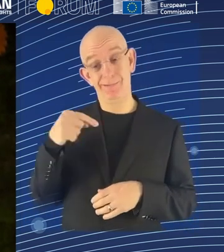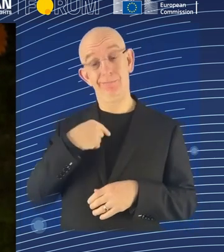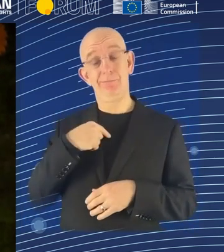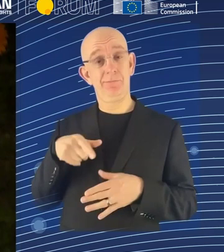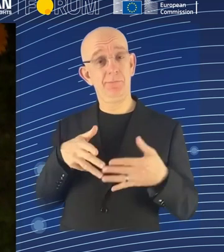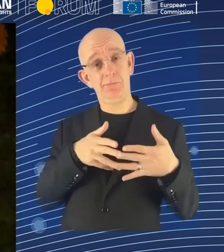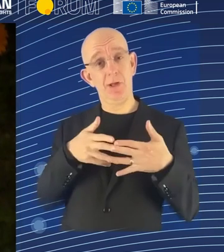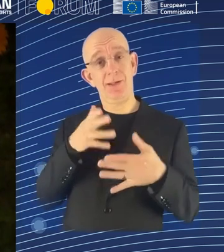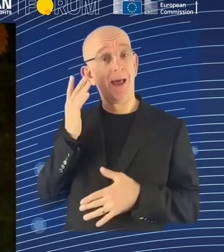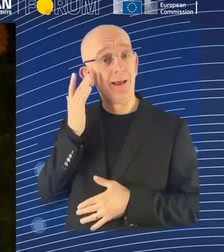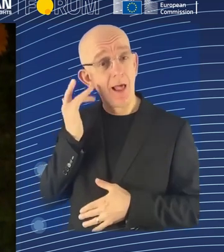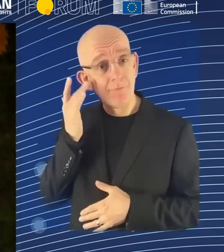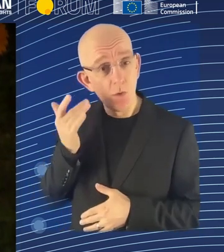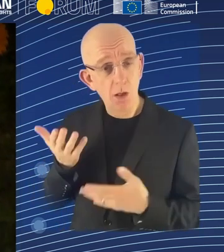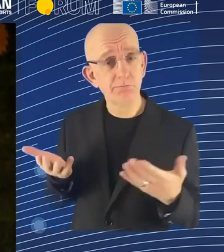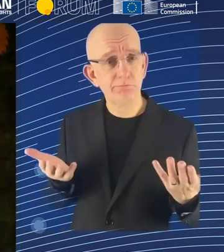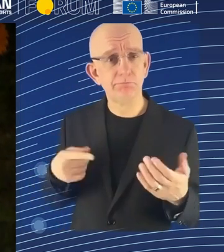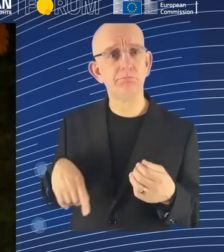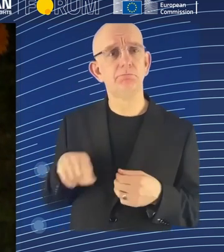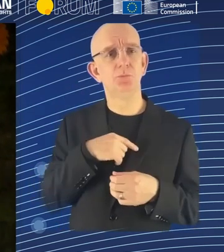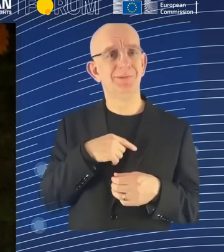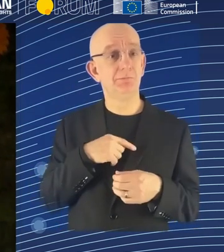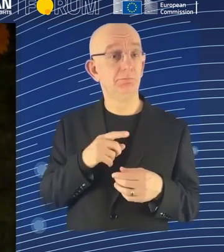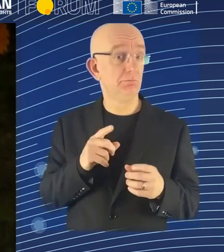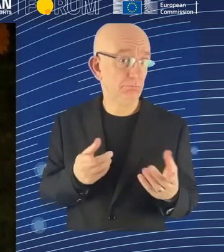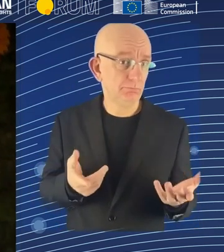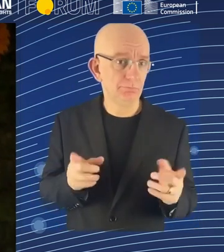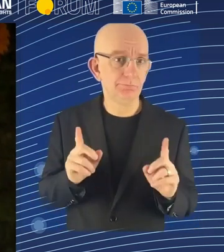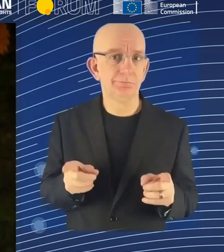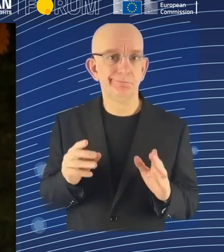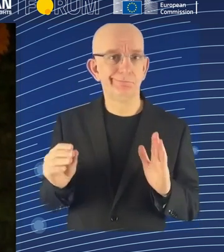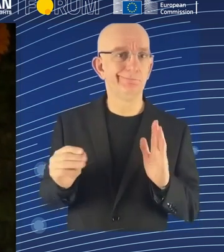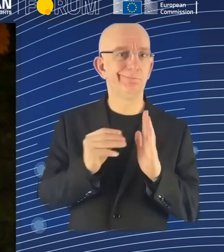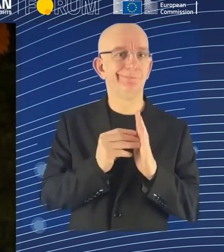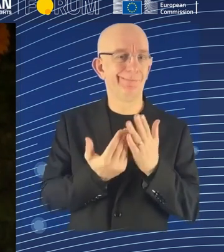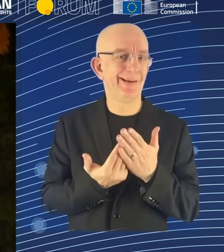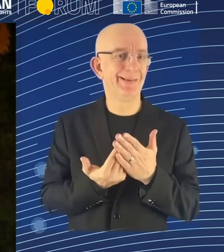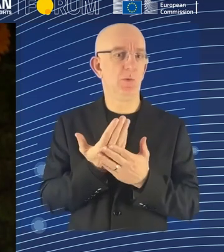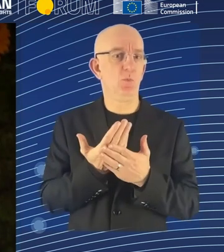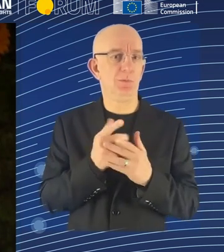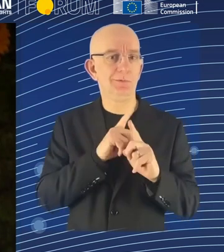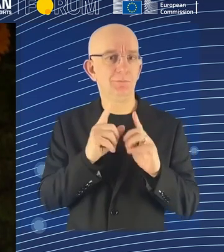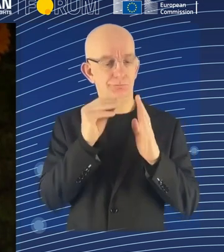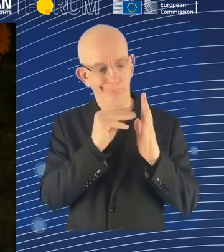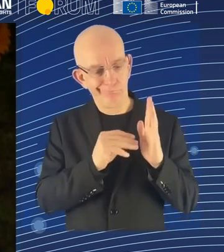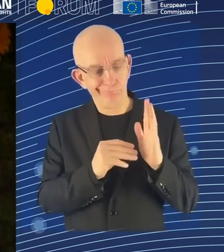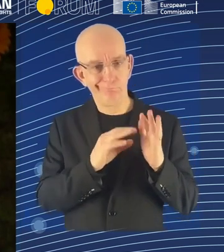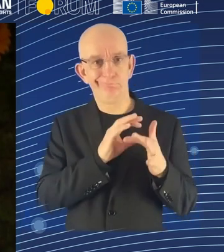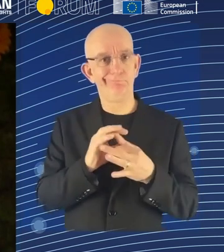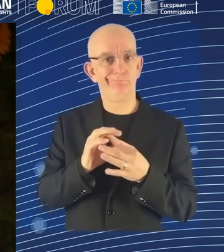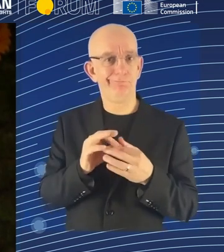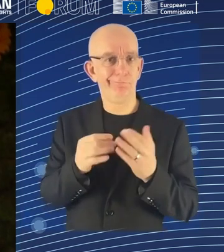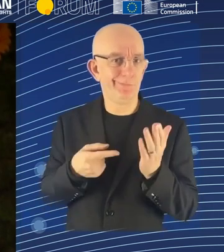We helped to facilitate and shape a multi-year process in California that included around 70